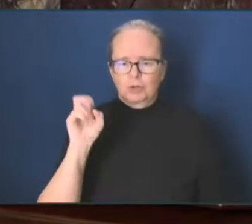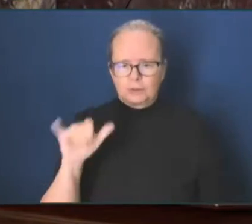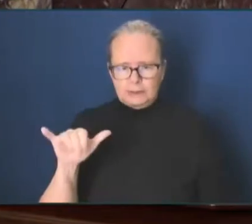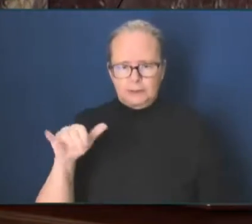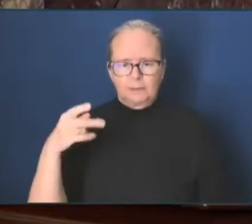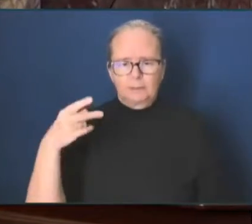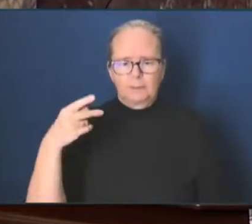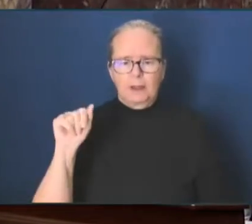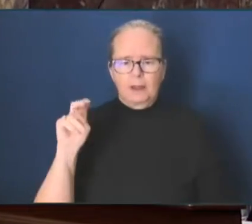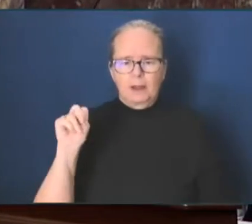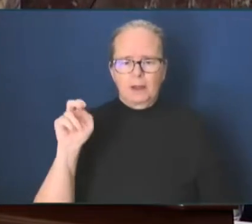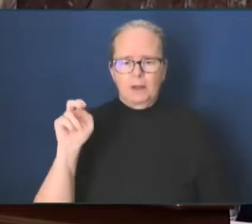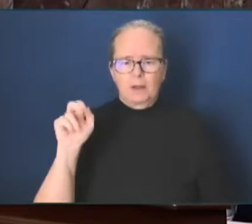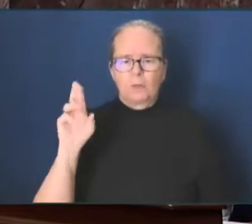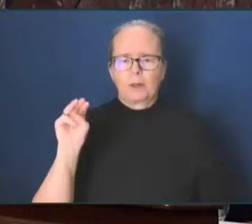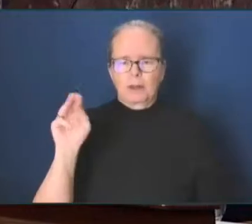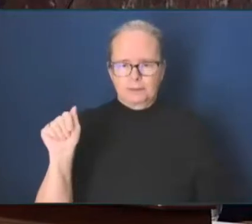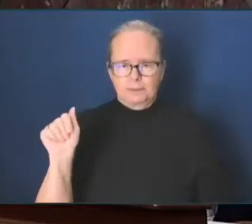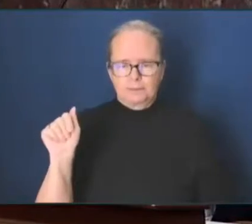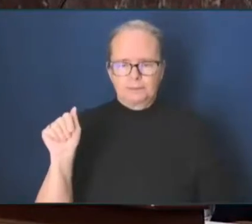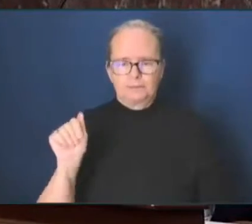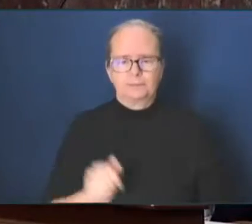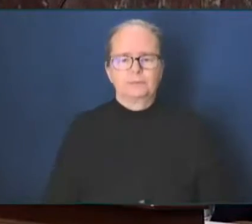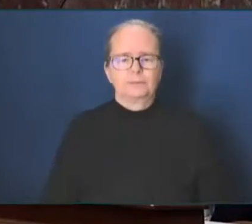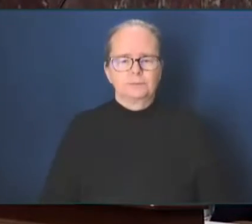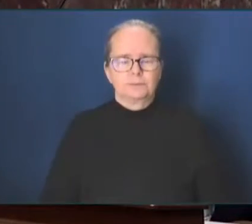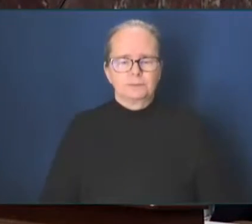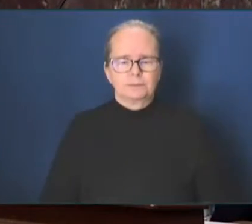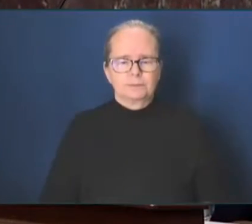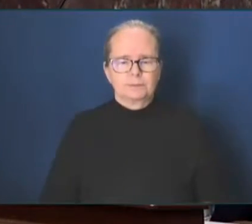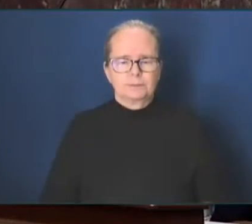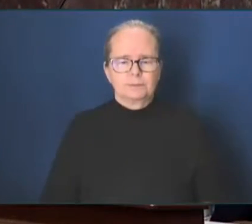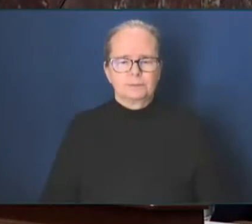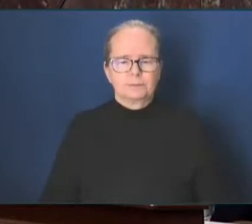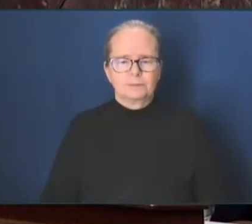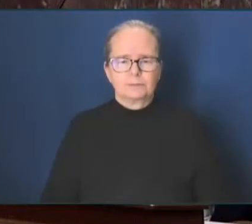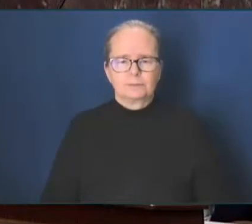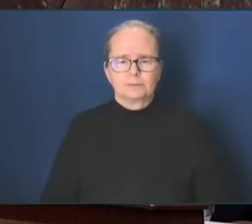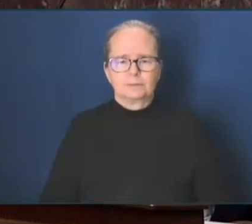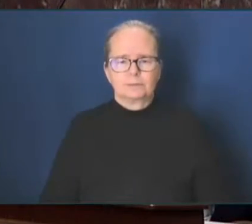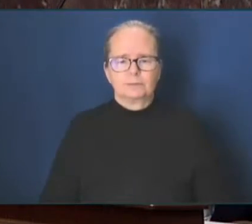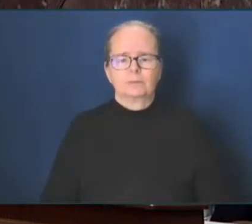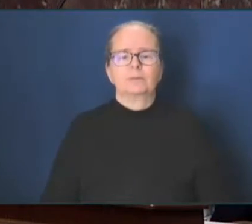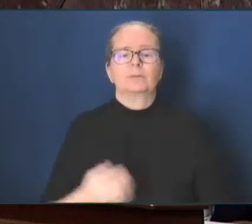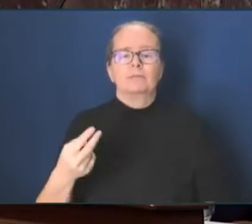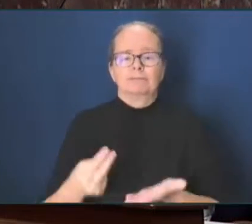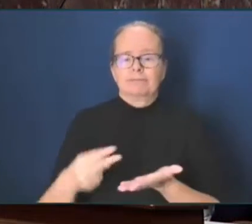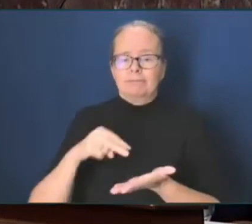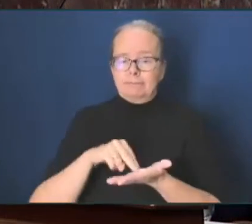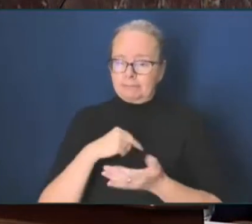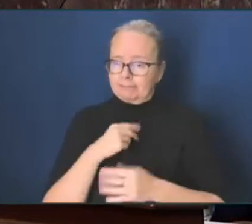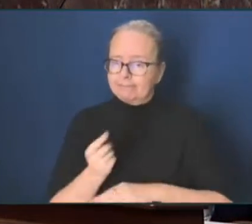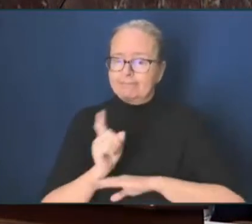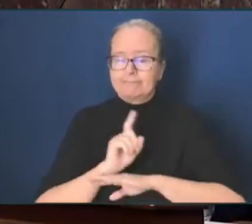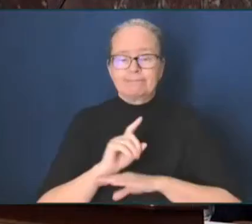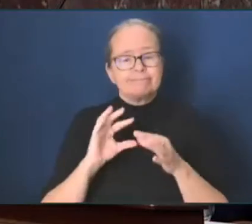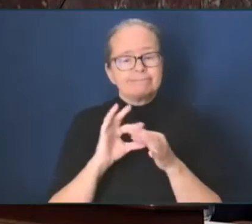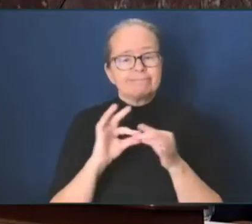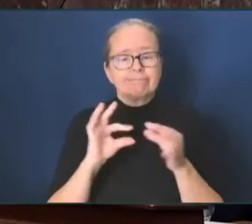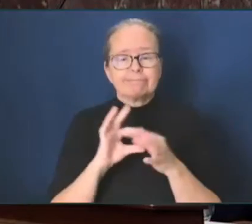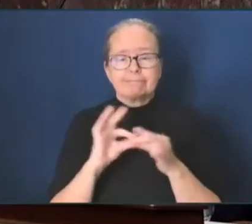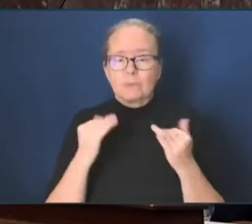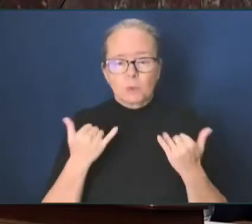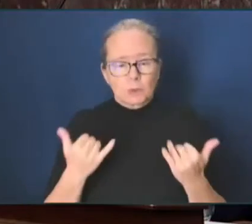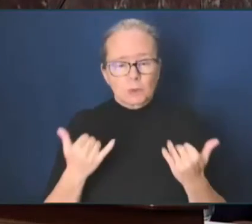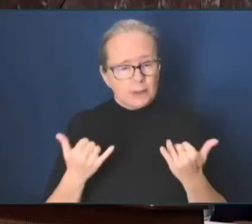Thank you, Mr. Speaker. As I rise in the House today, I am often amazed at the times that we